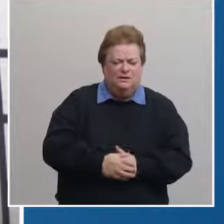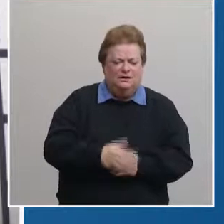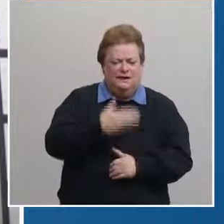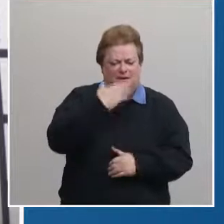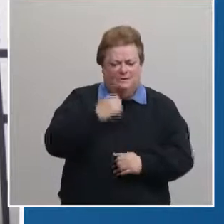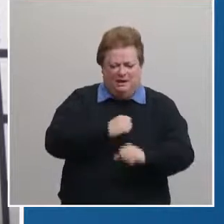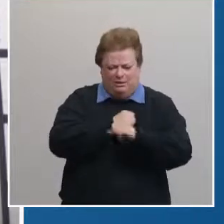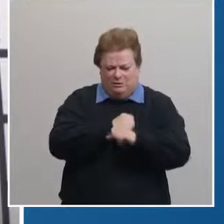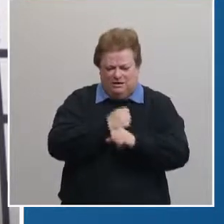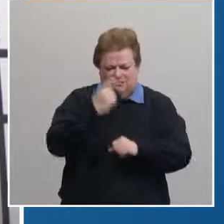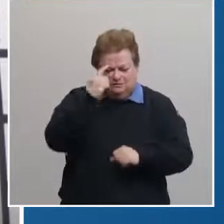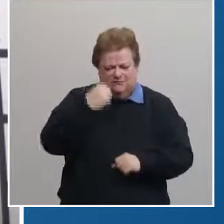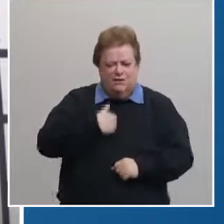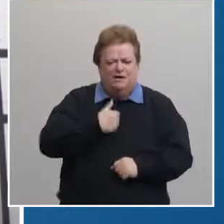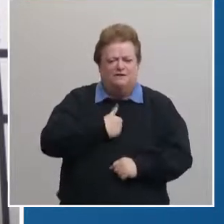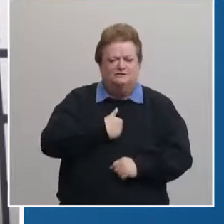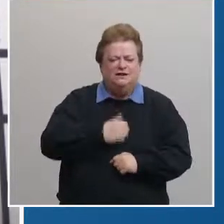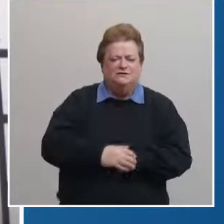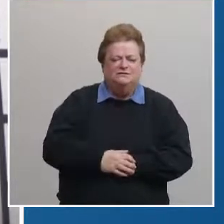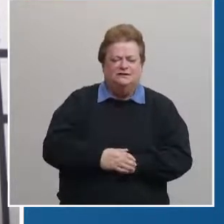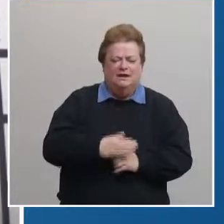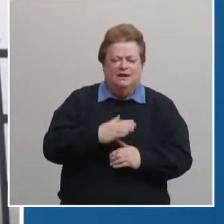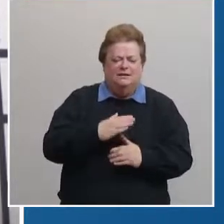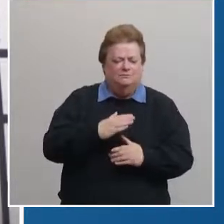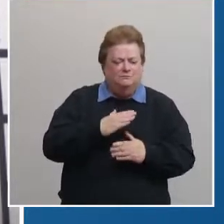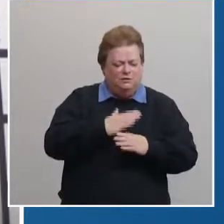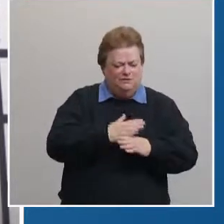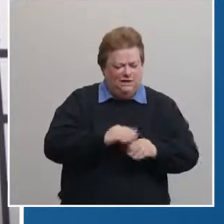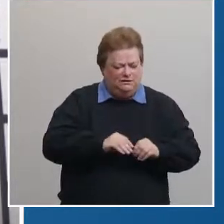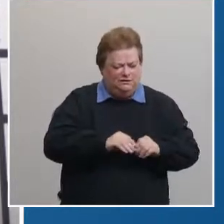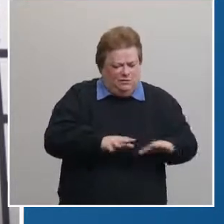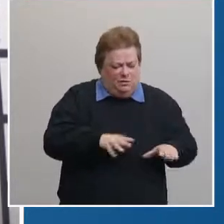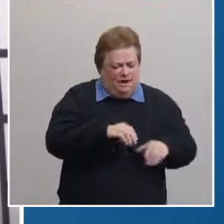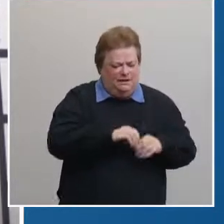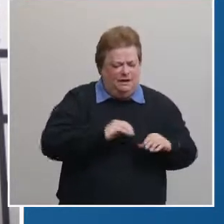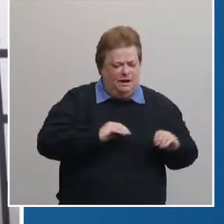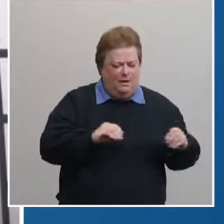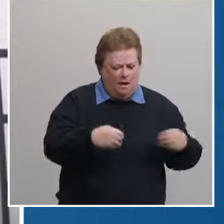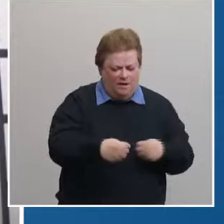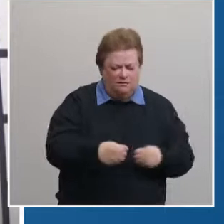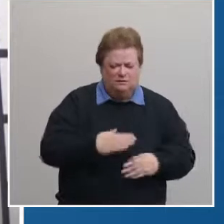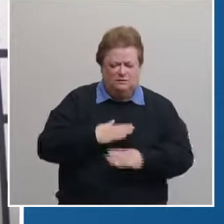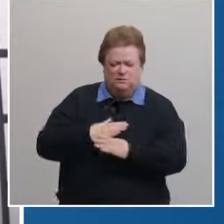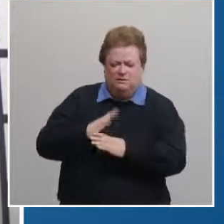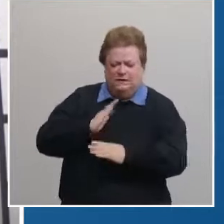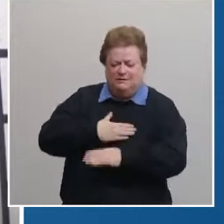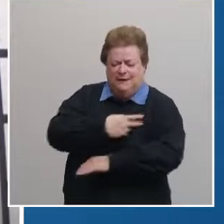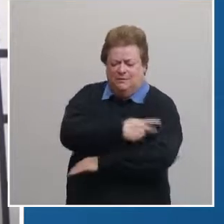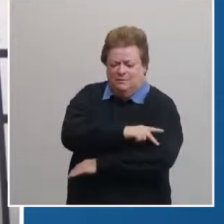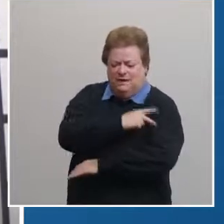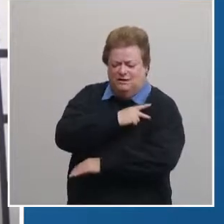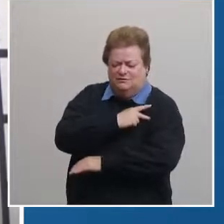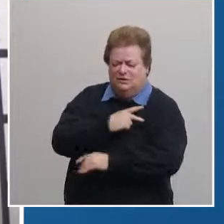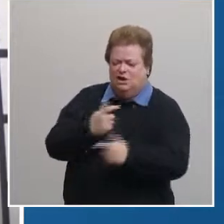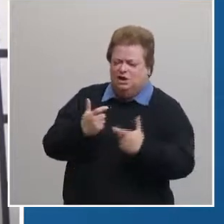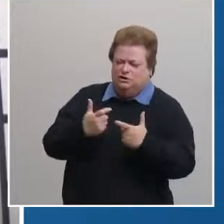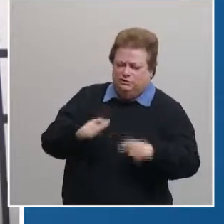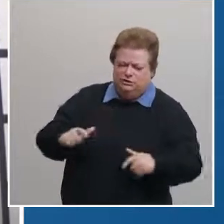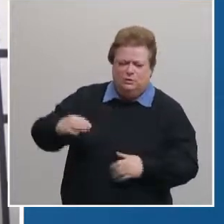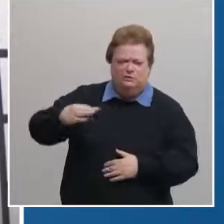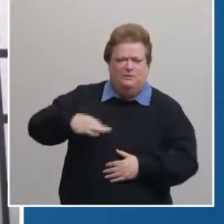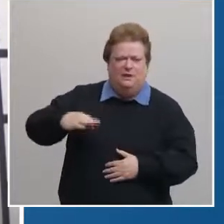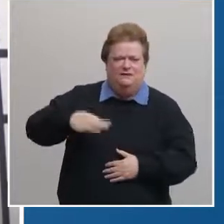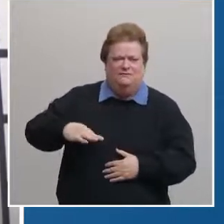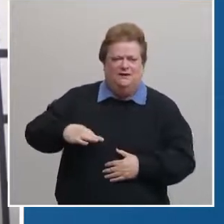for ourselves you know prevent spread within our office amongst our patients it's a huge benefit you we've been really